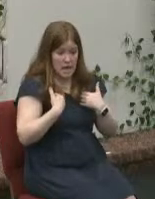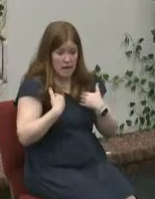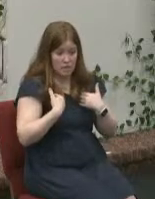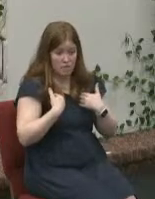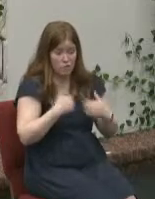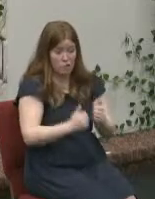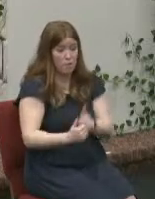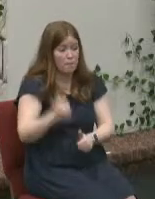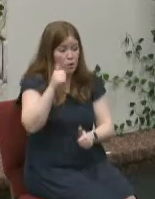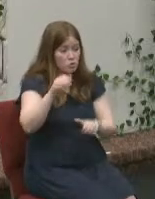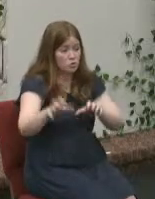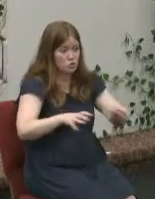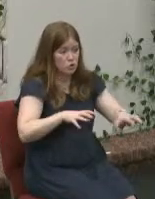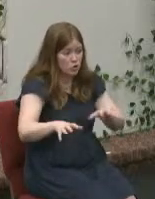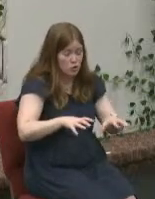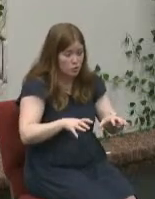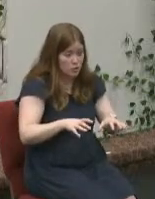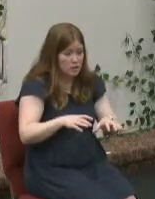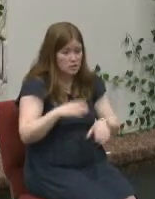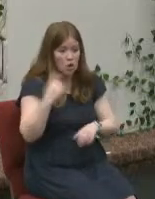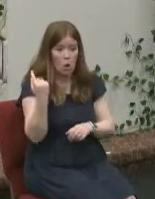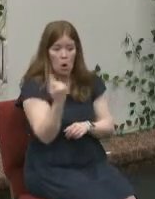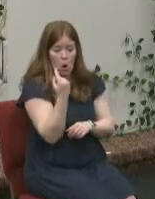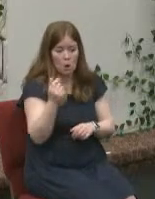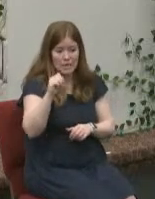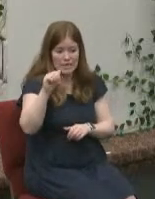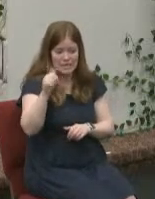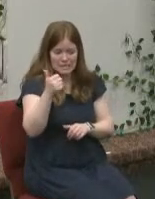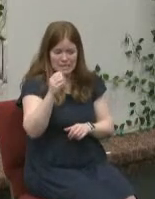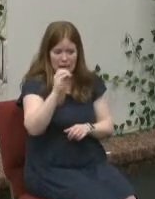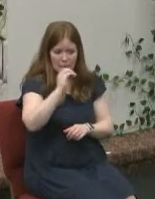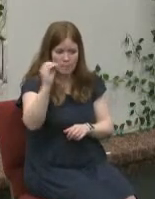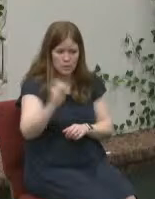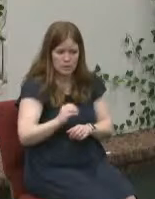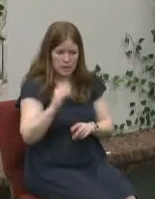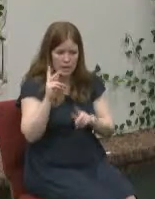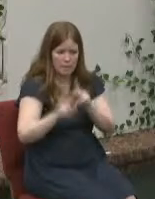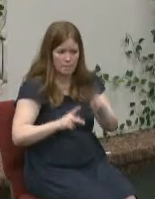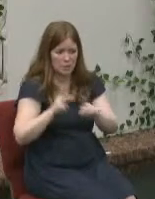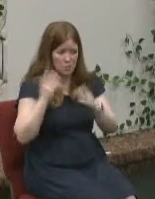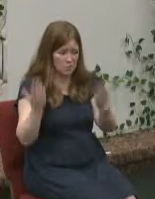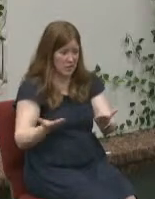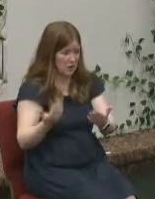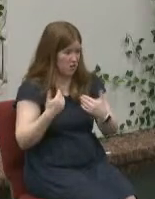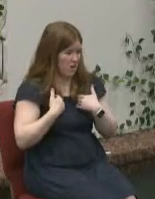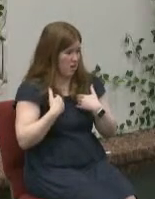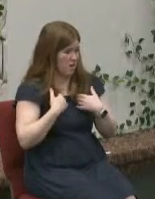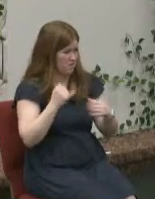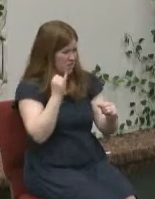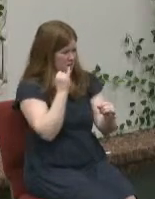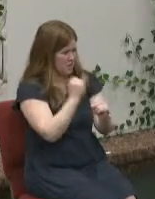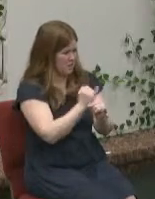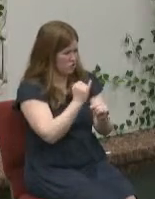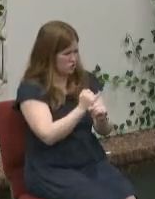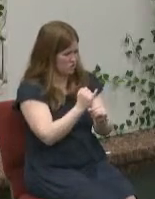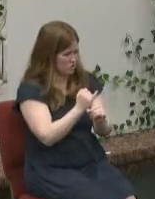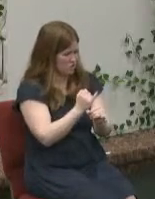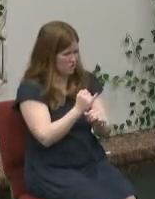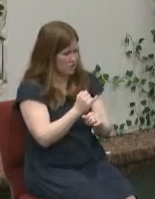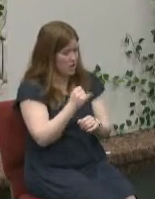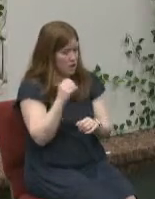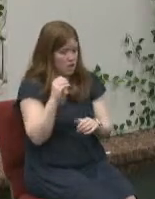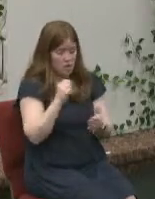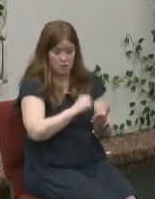earthquakes only 10 of people in california ever get insurance and the article said